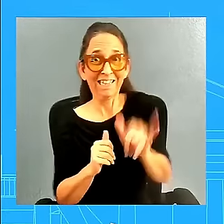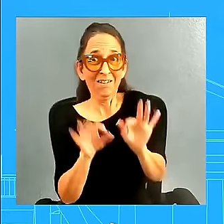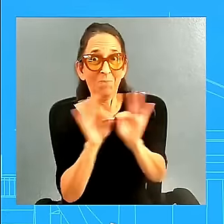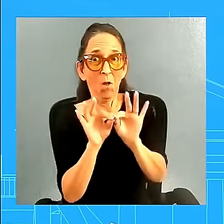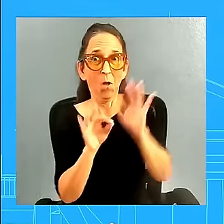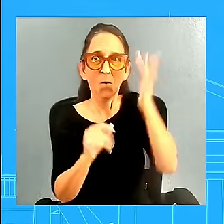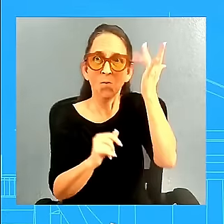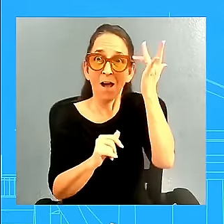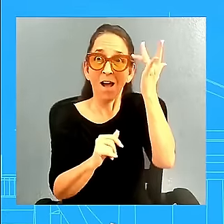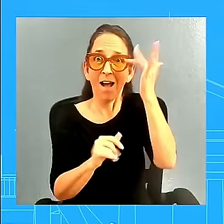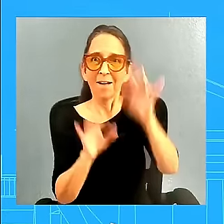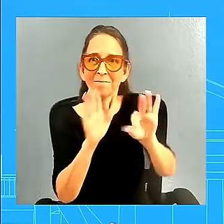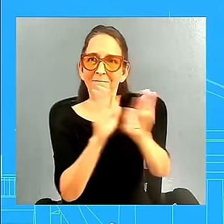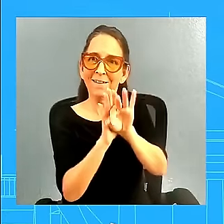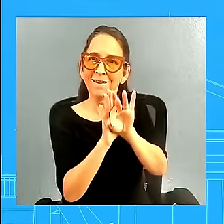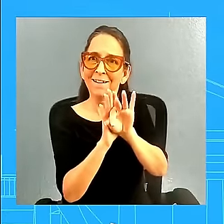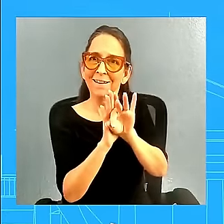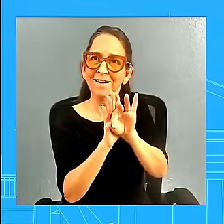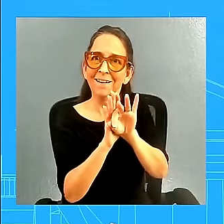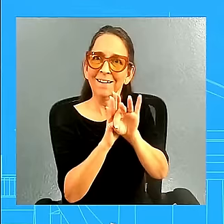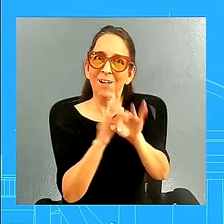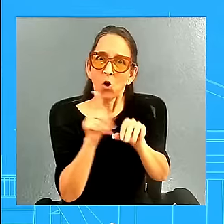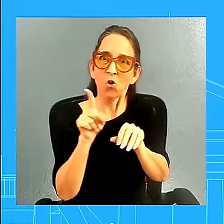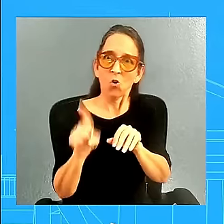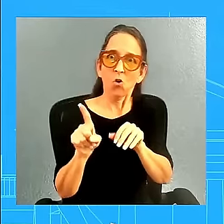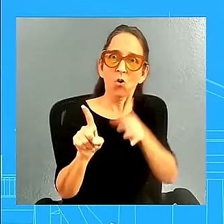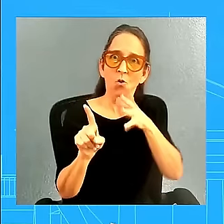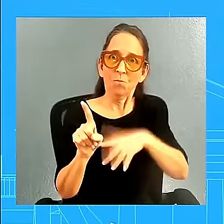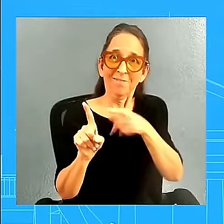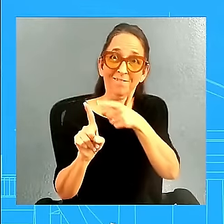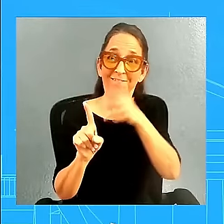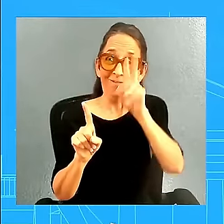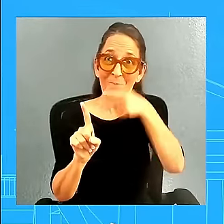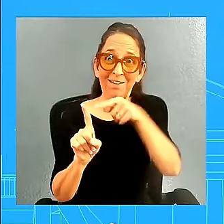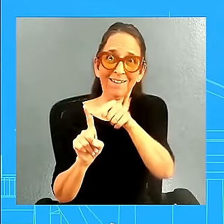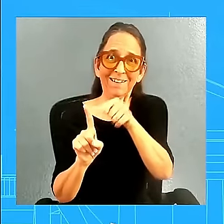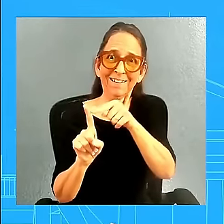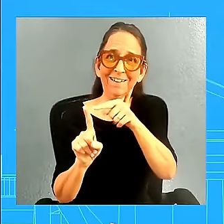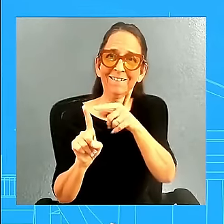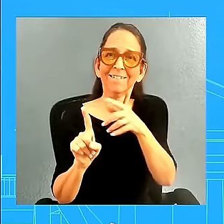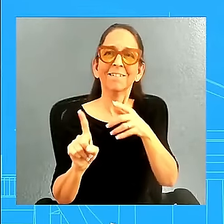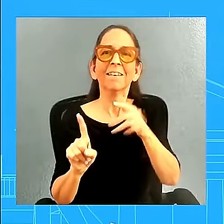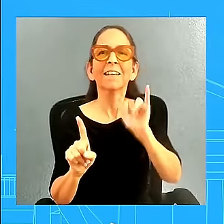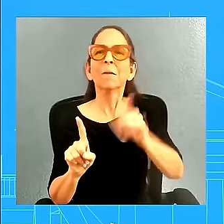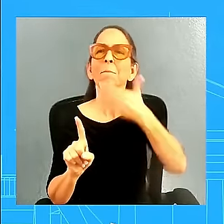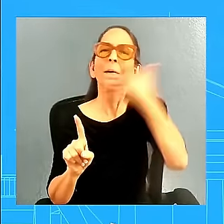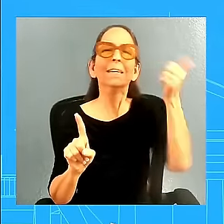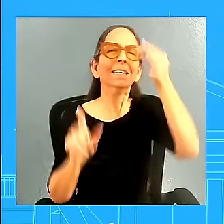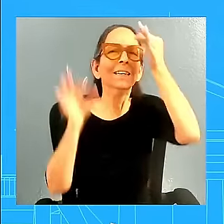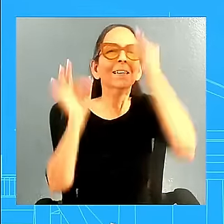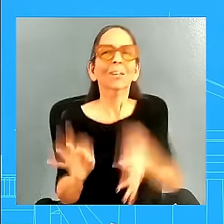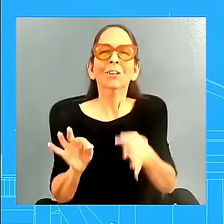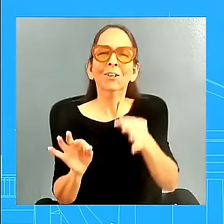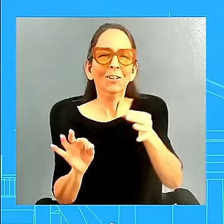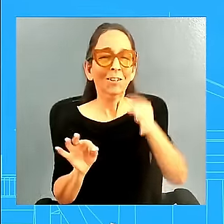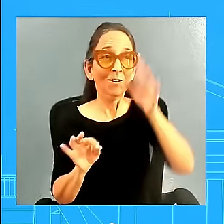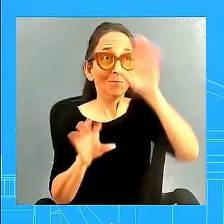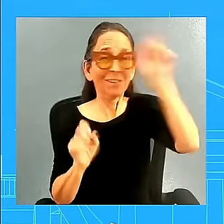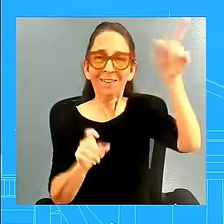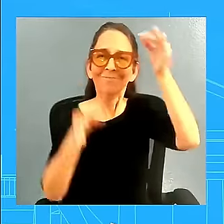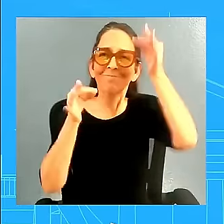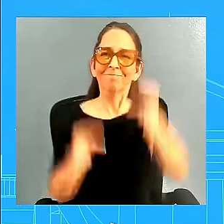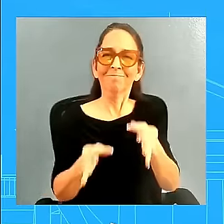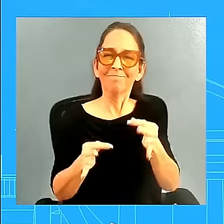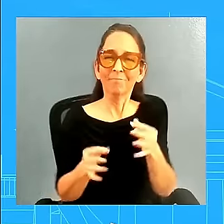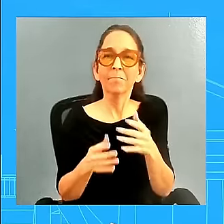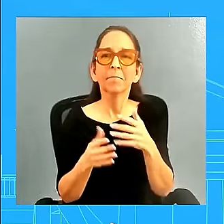he has said as well, this was the best decision that he's made and understands that she's going to cut her own path, said this himself just